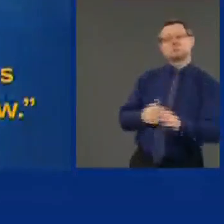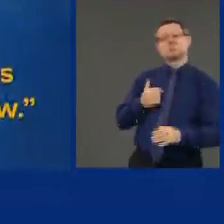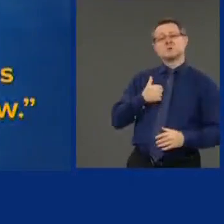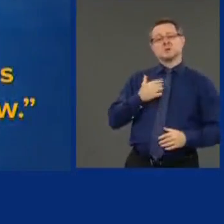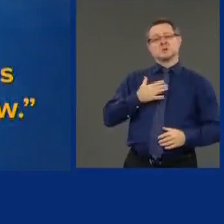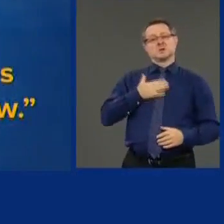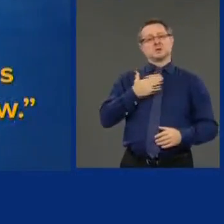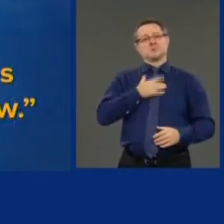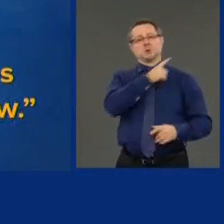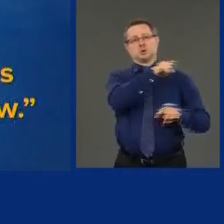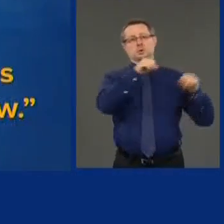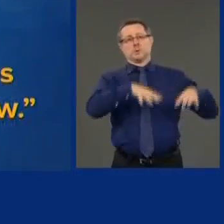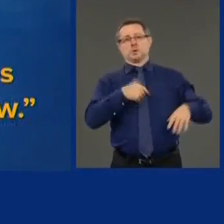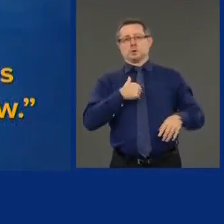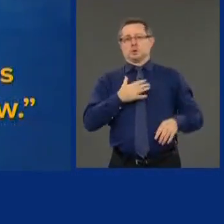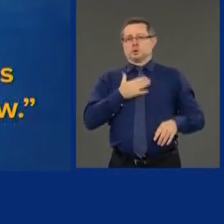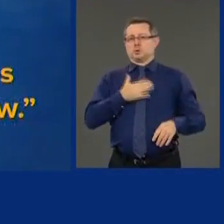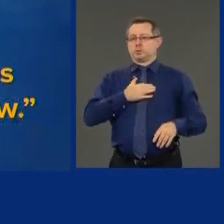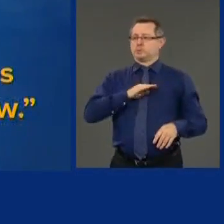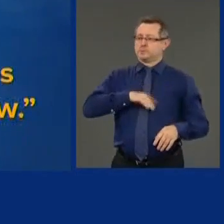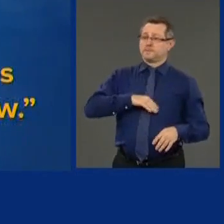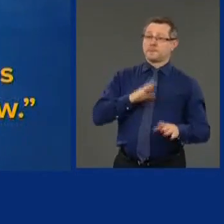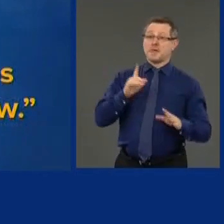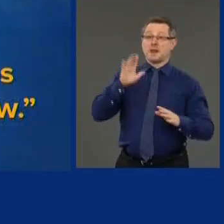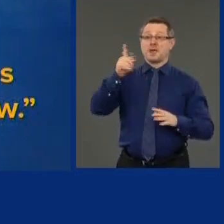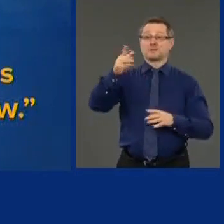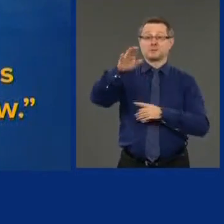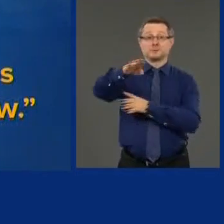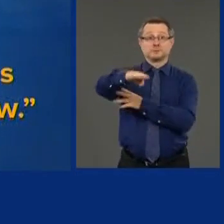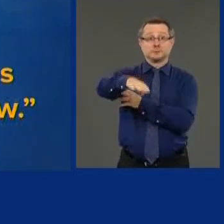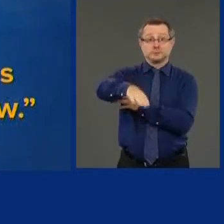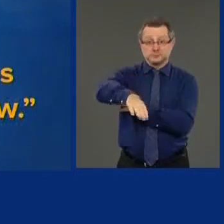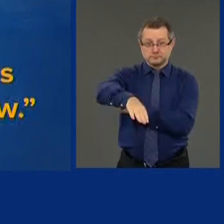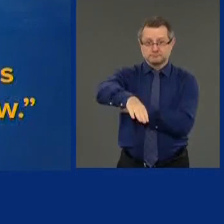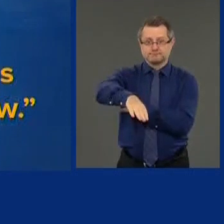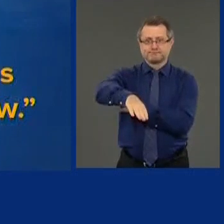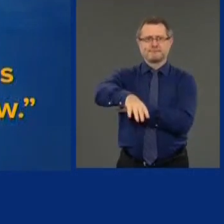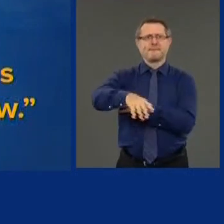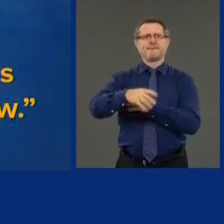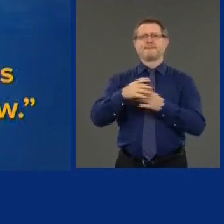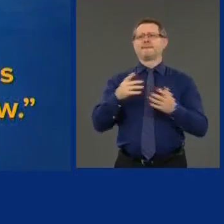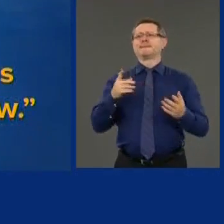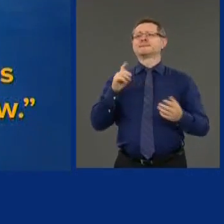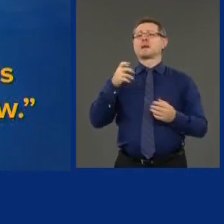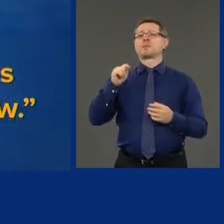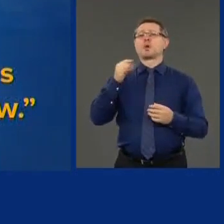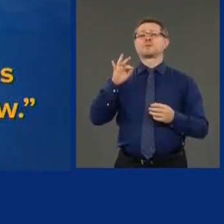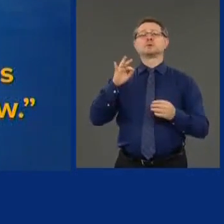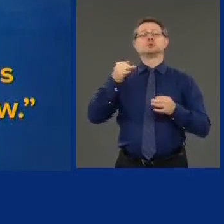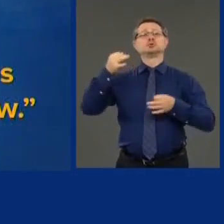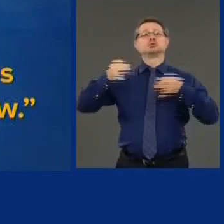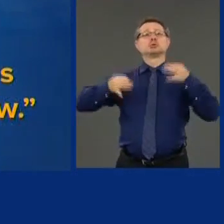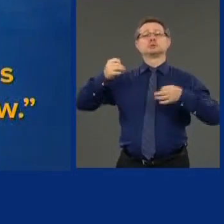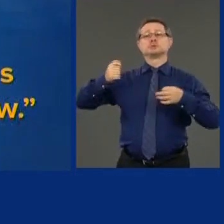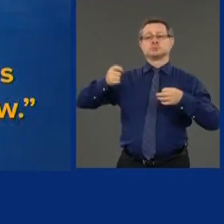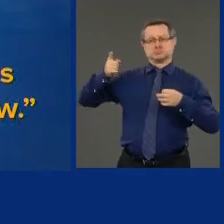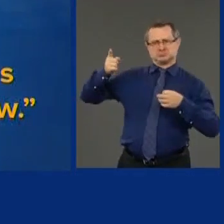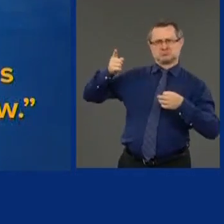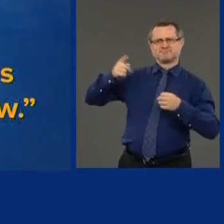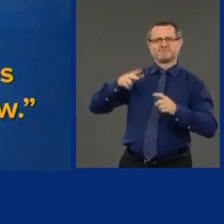over. Later in the day, the Department of Justice files court papers